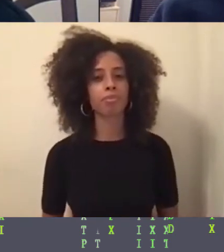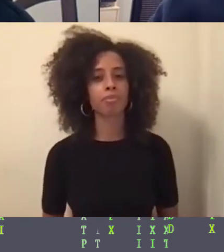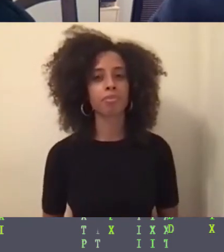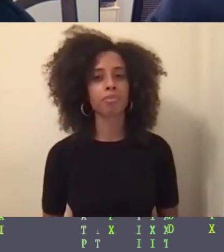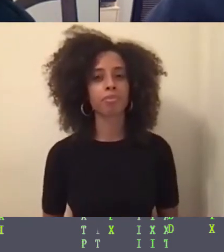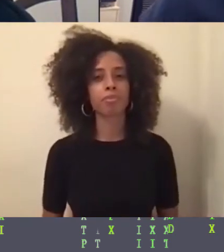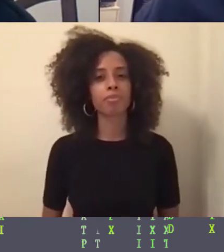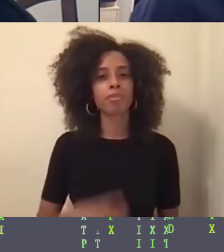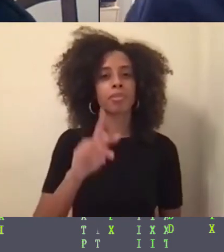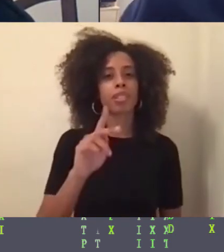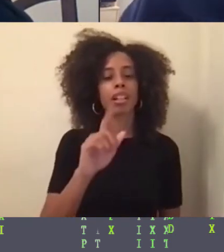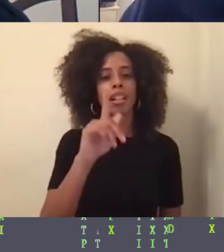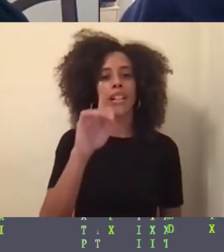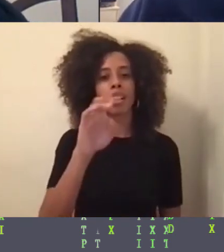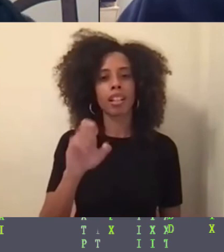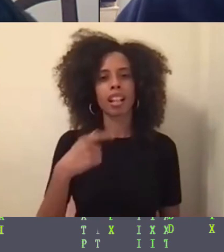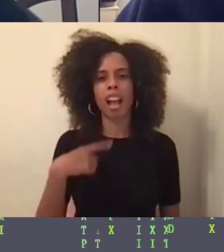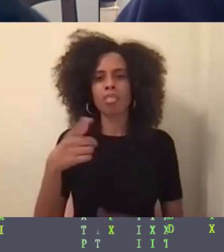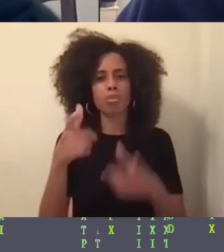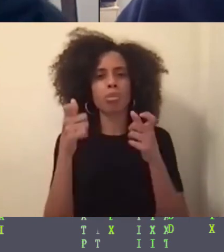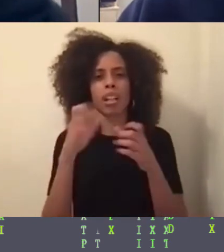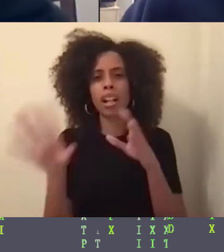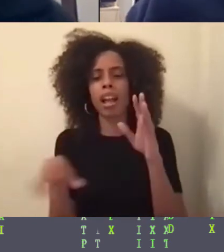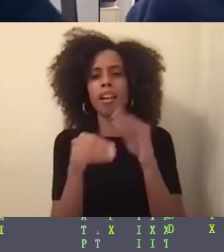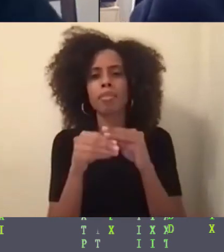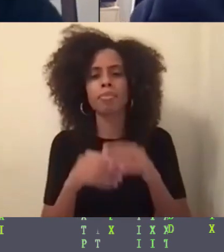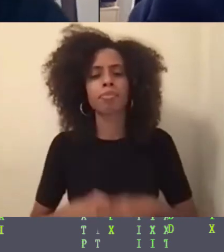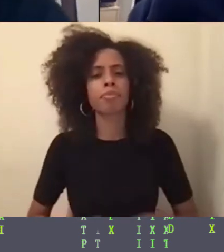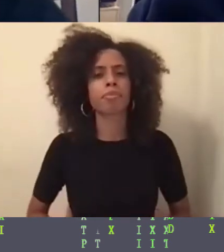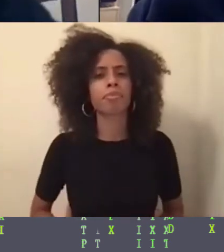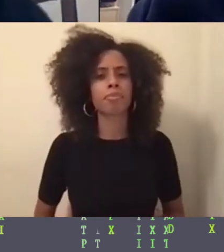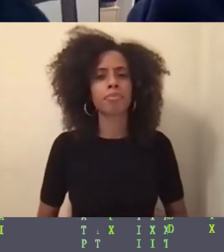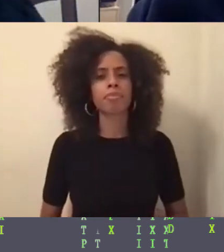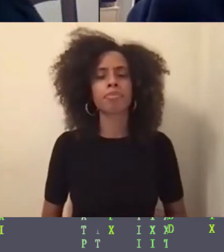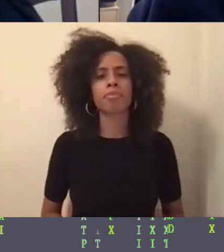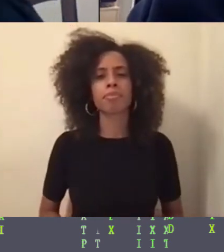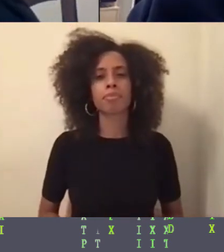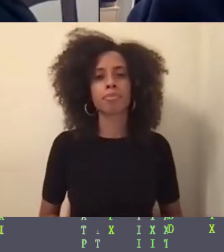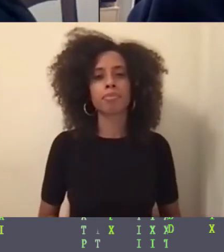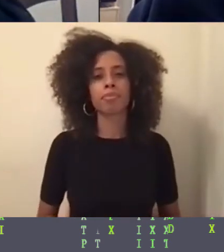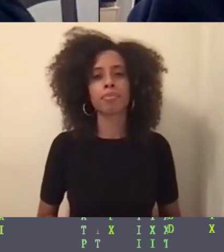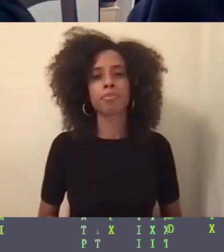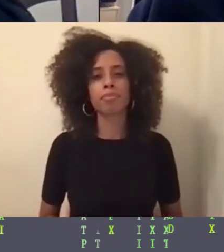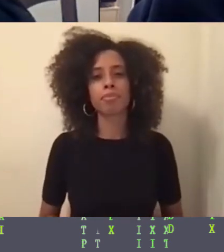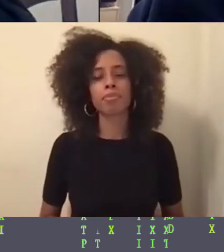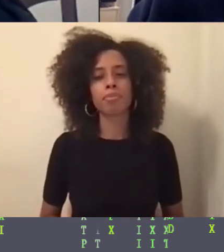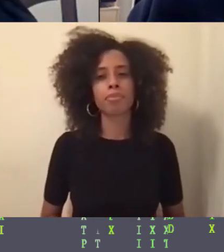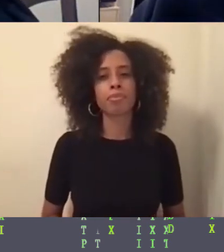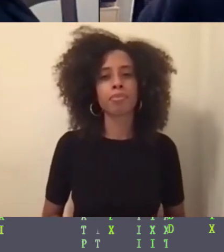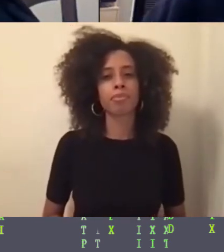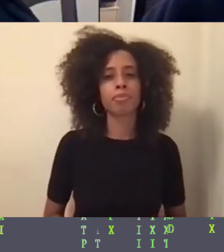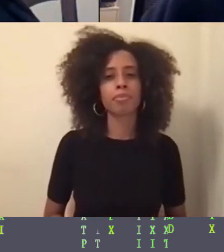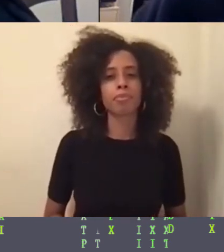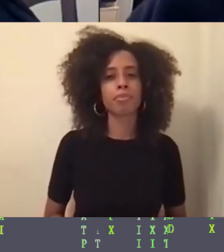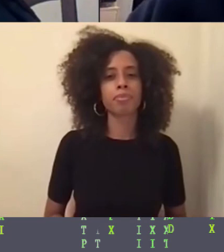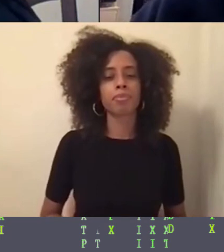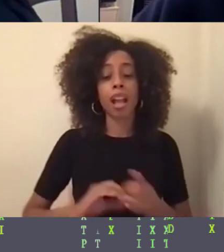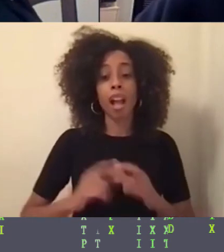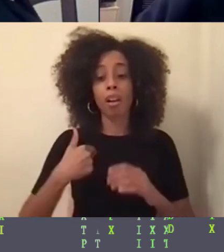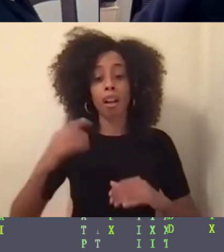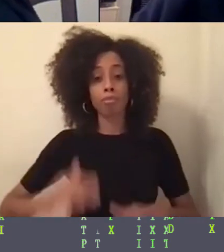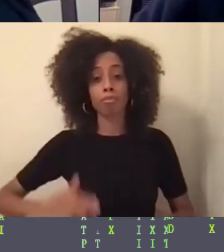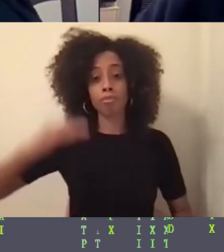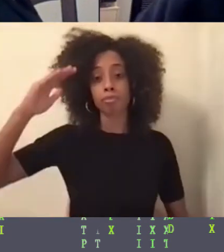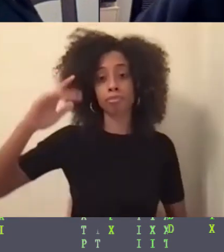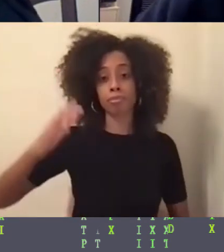Um, I can be really quick and kind of add so I think, um, how I grew up. So, um, my